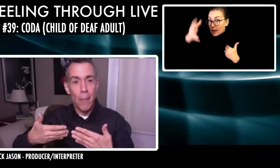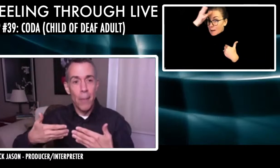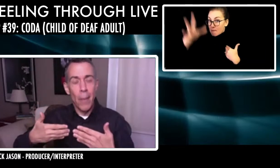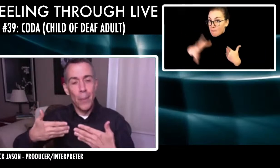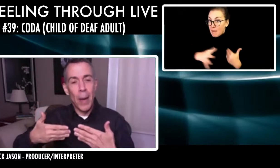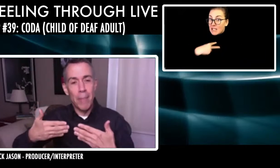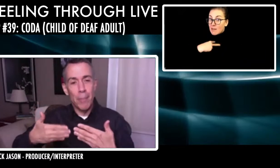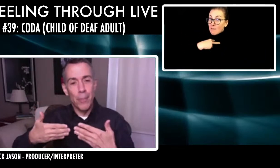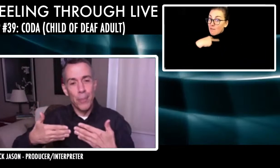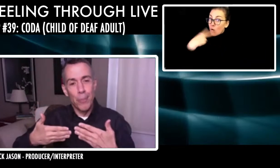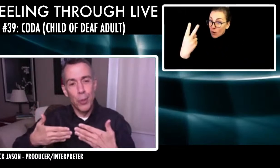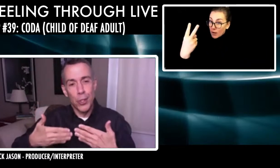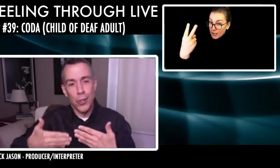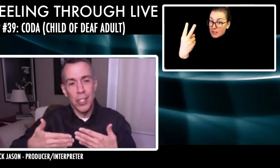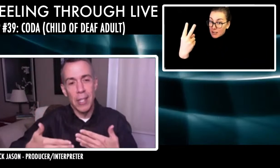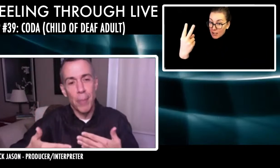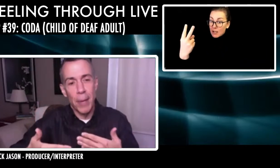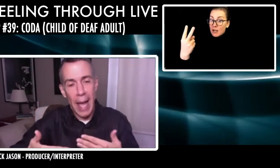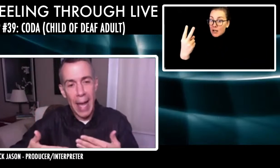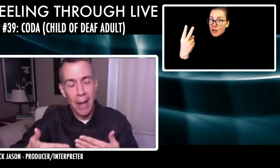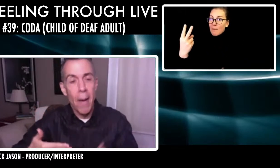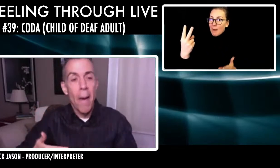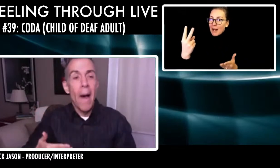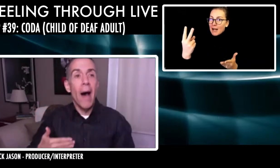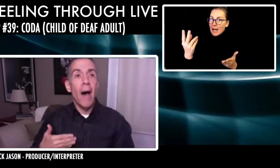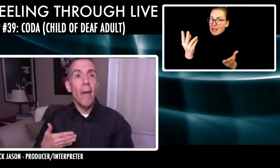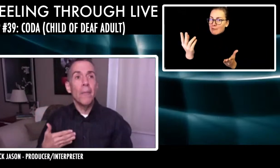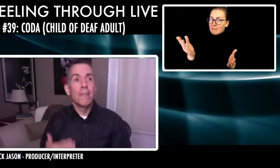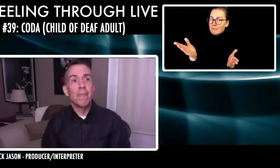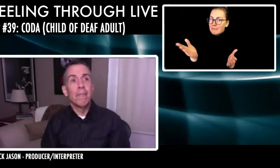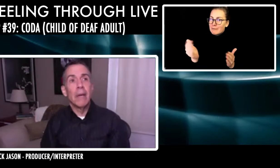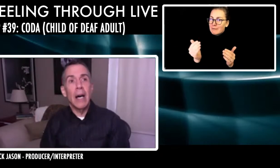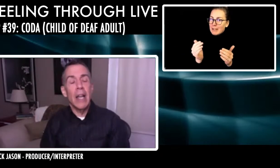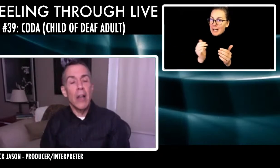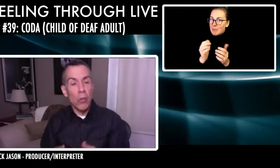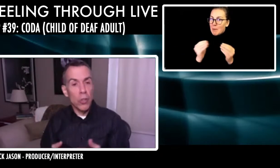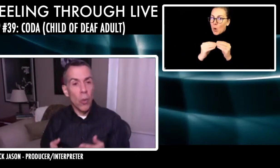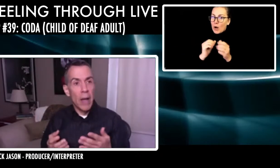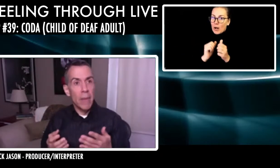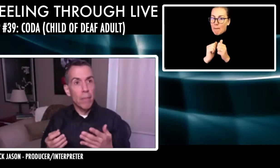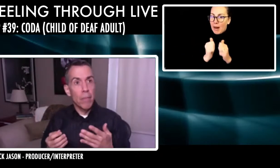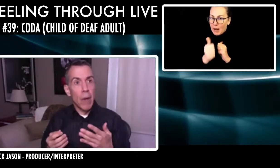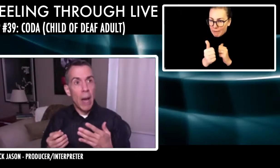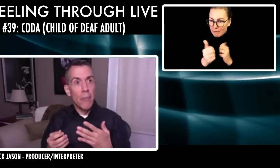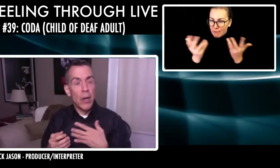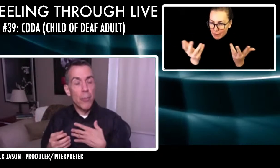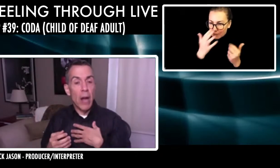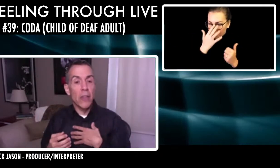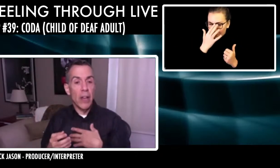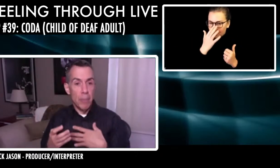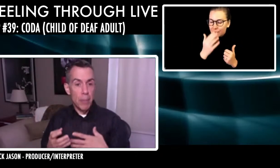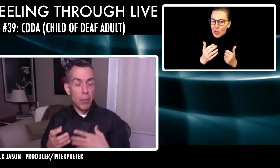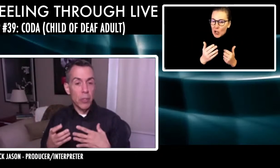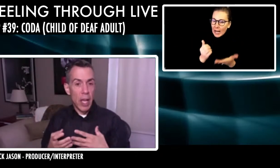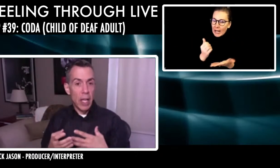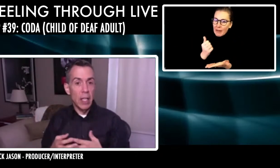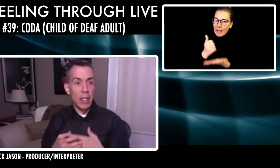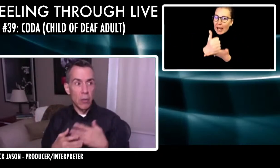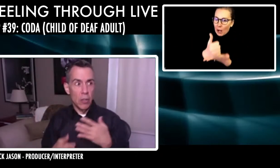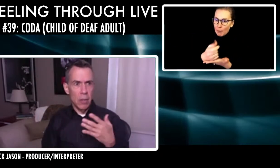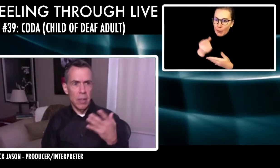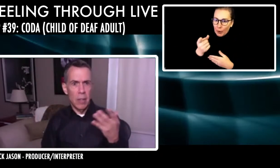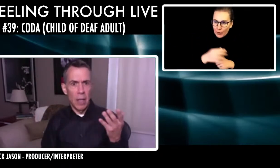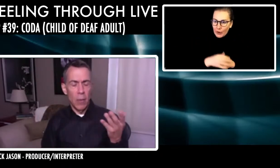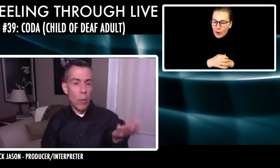might push her just a little bit ahead. Um, and also I, I'm very proud of the fact that people say,